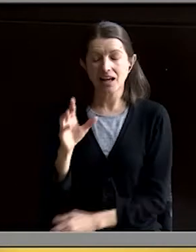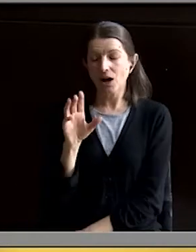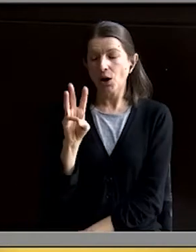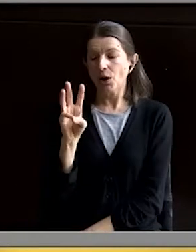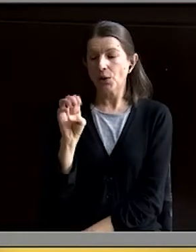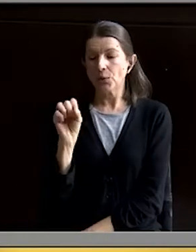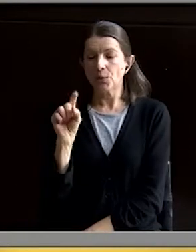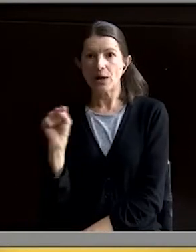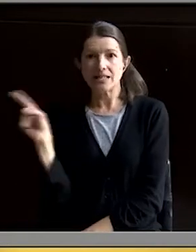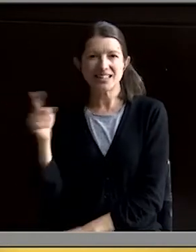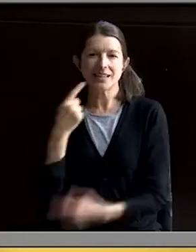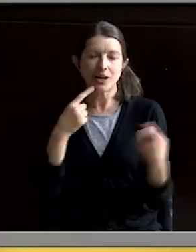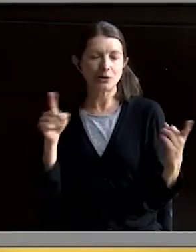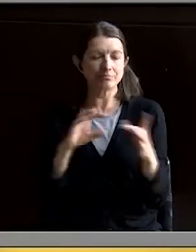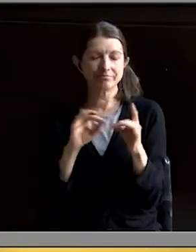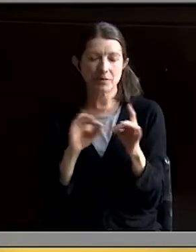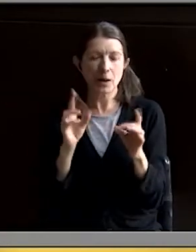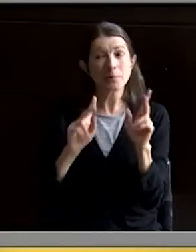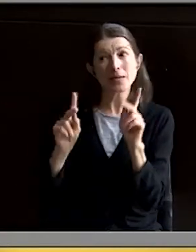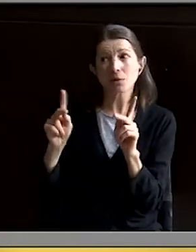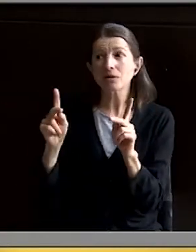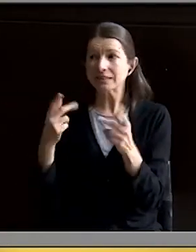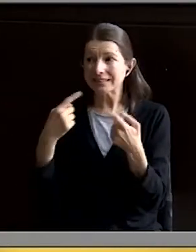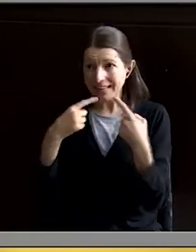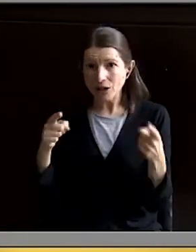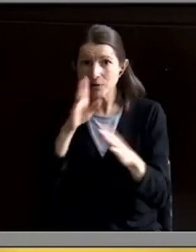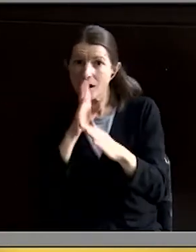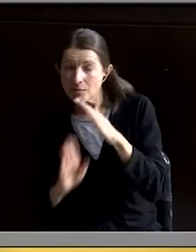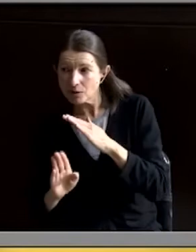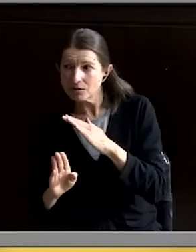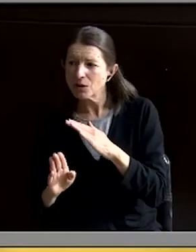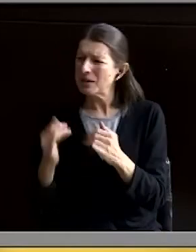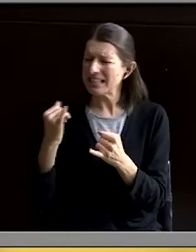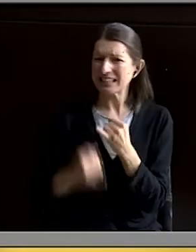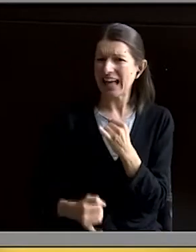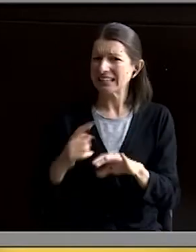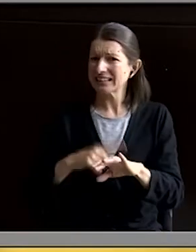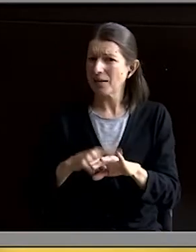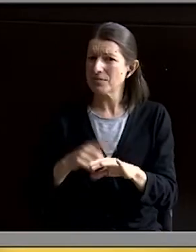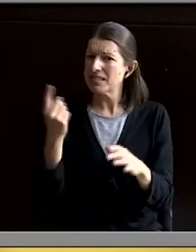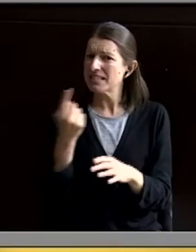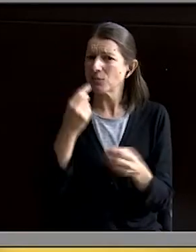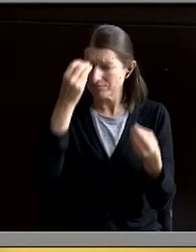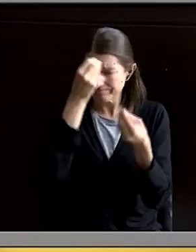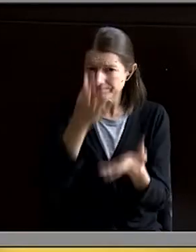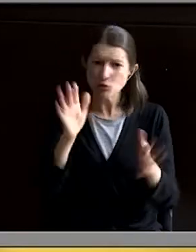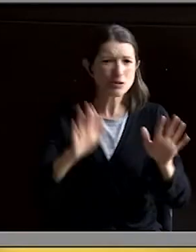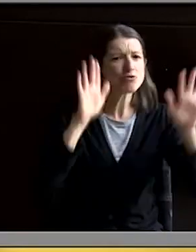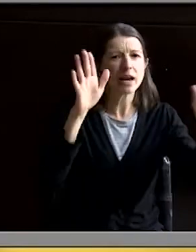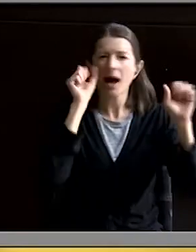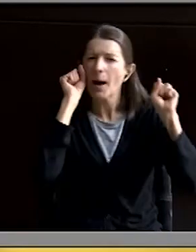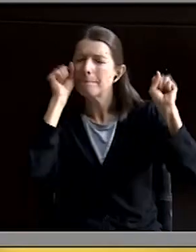said it best when he uttered, people always tell you to be humble. But when was the last time someone told you to be great, to be amazing,